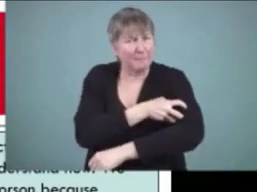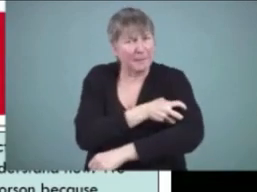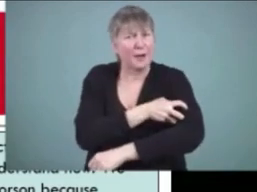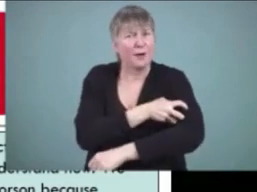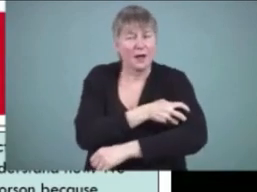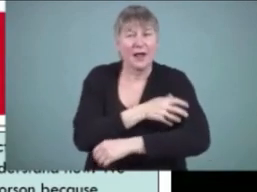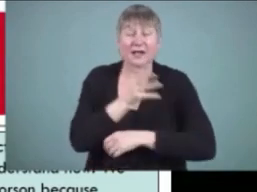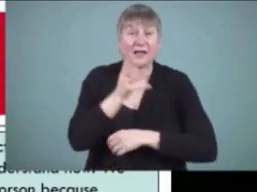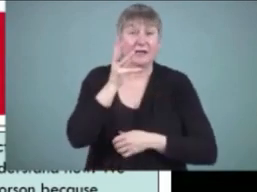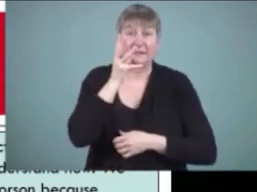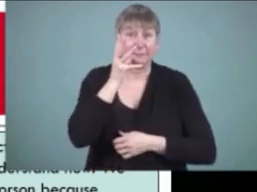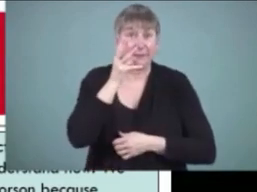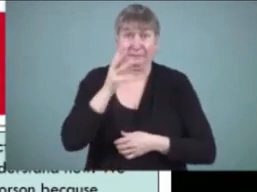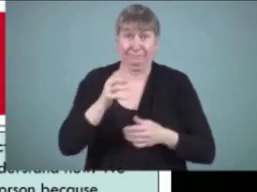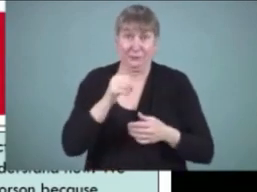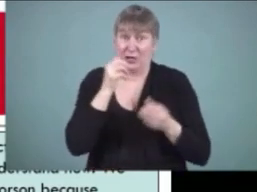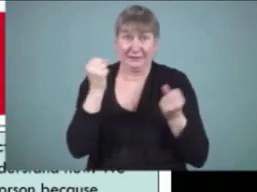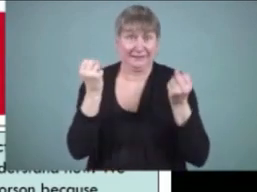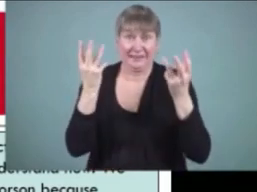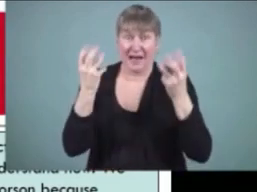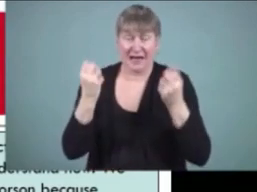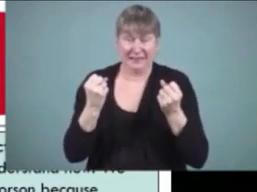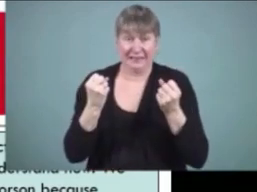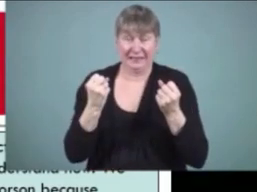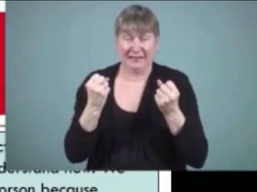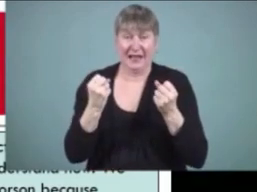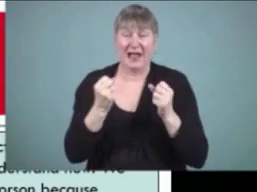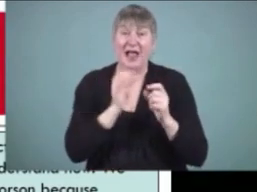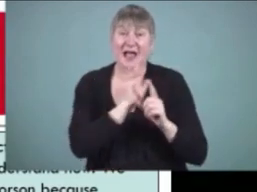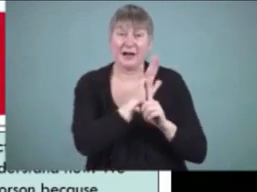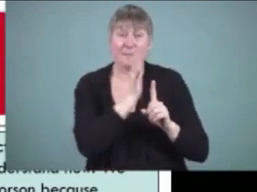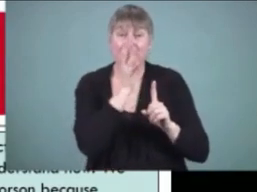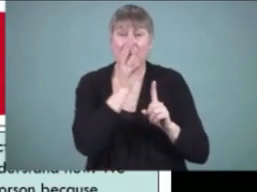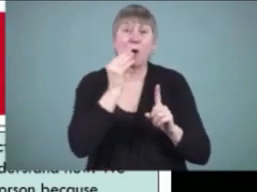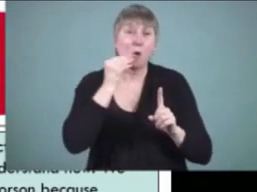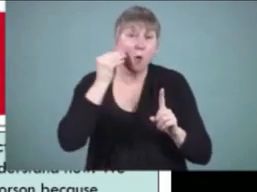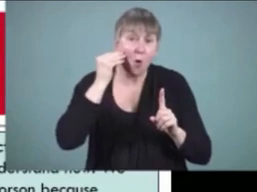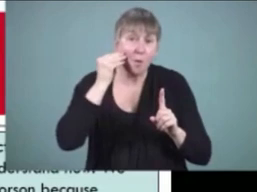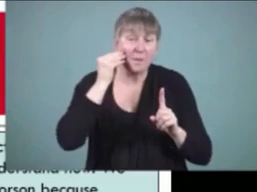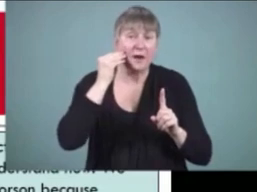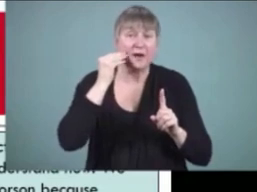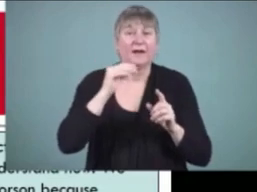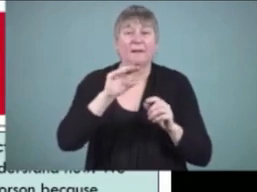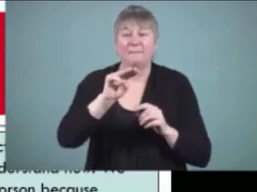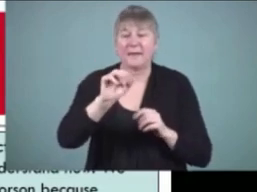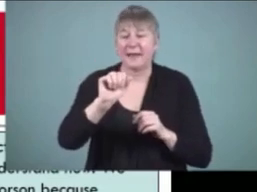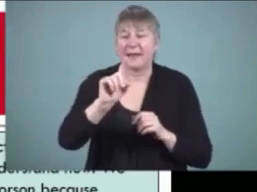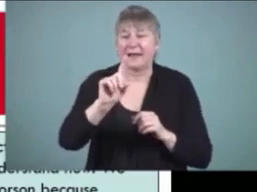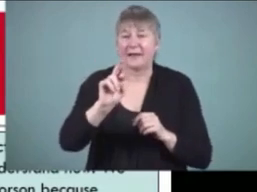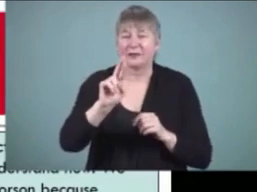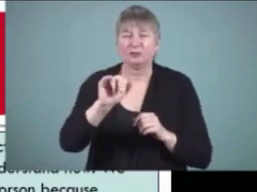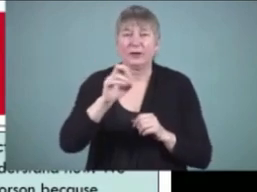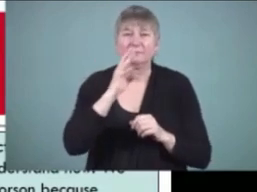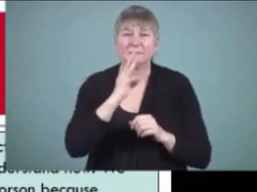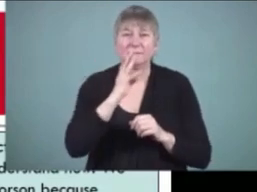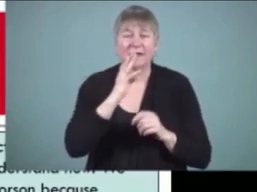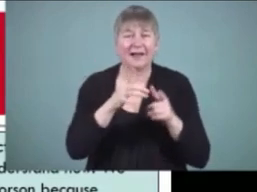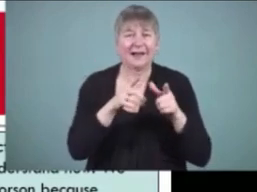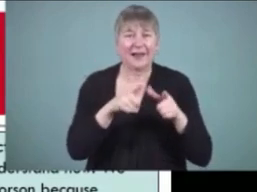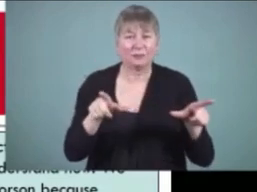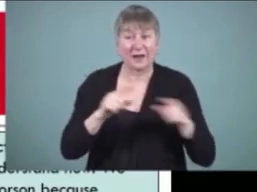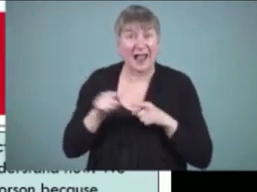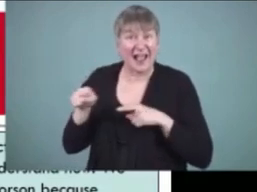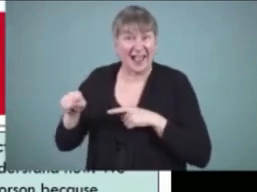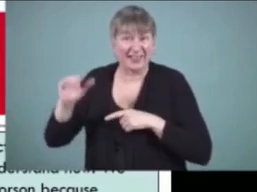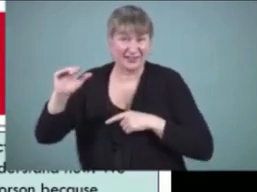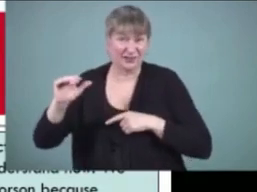didn't sign and spoke Mandarin at home. And mom and the child is mostly a signer. And even